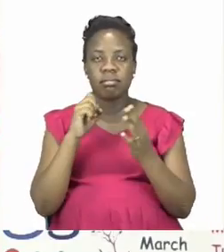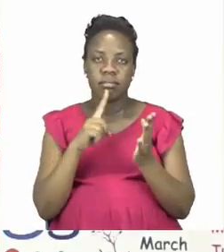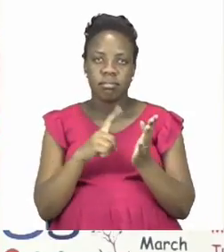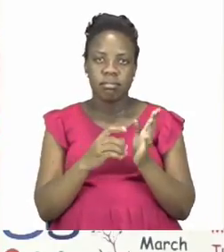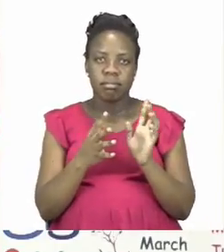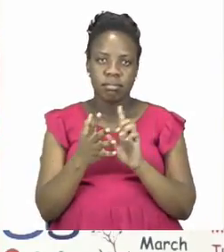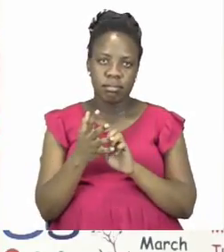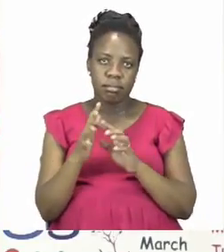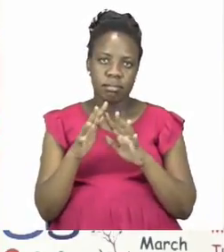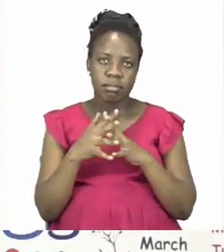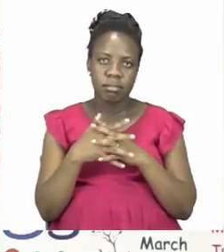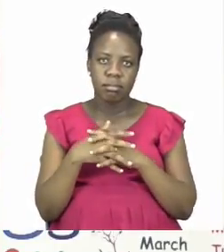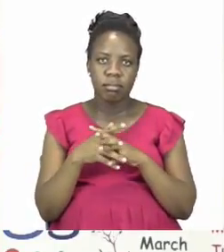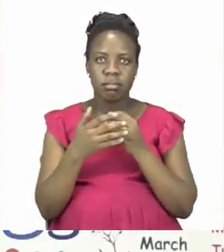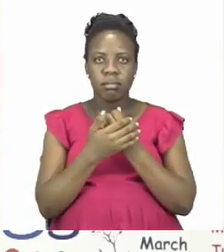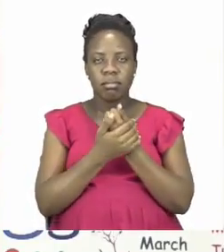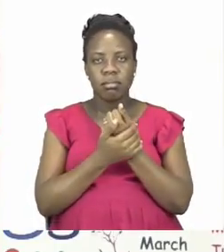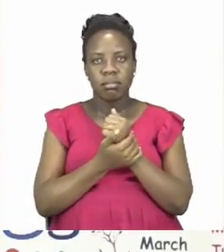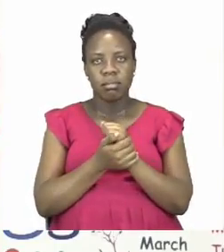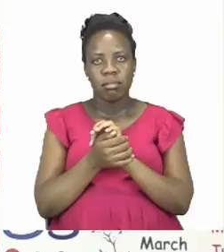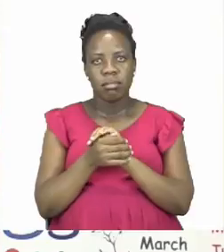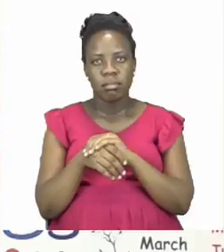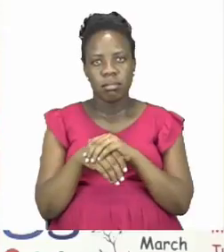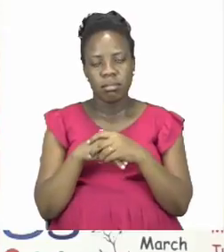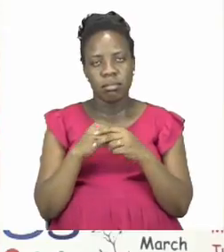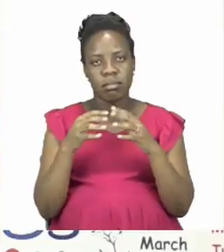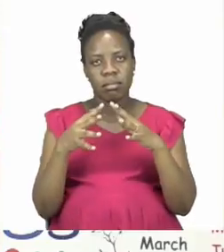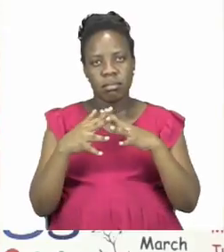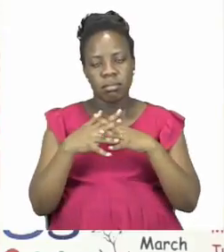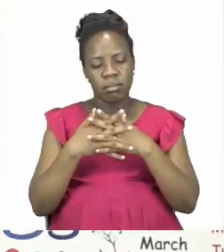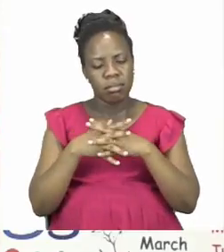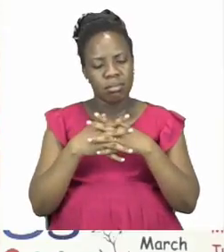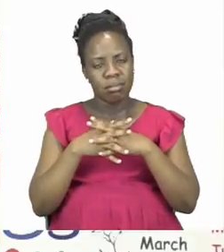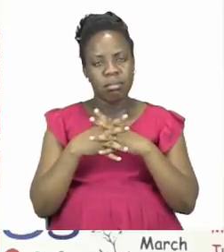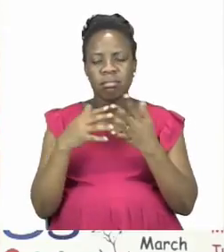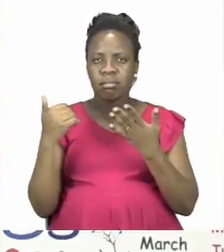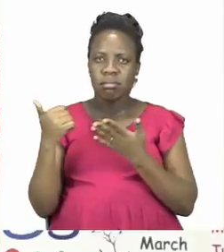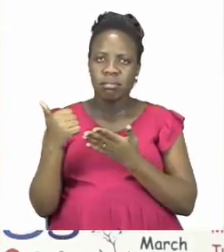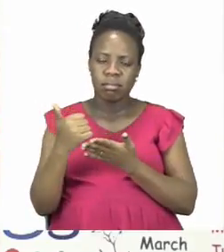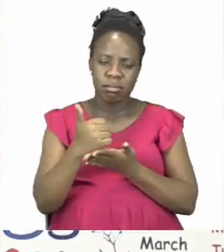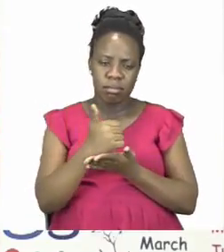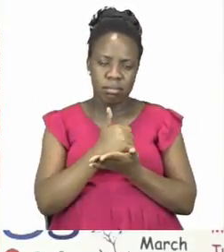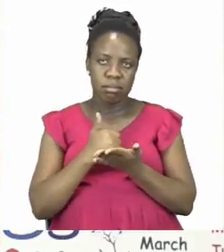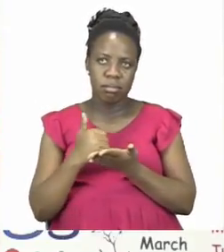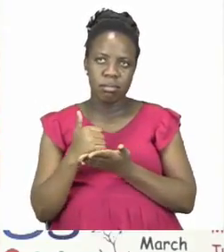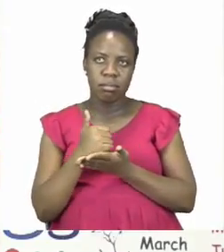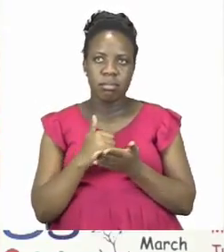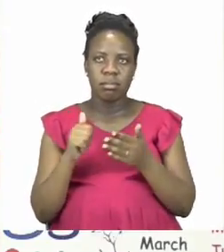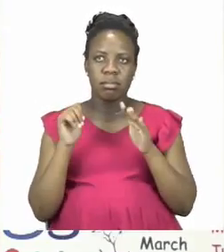girls remember when we sanitize our hands we make sure that it is clean and free of germs.